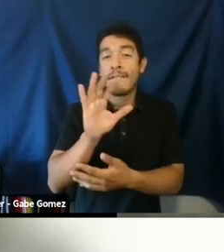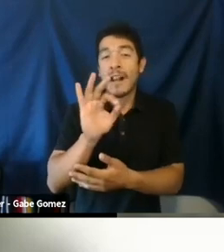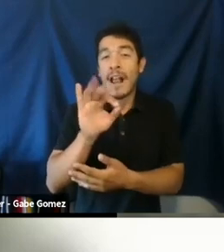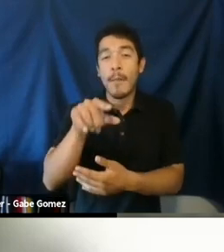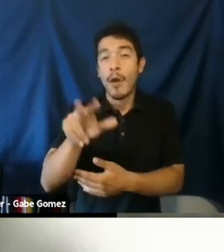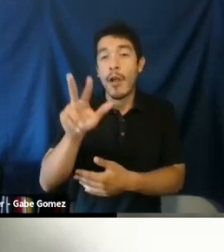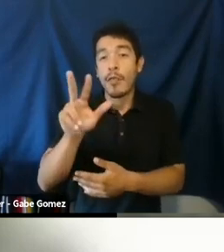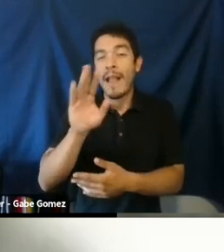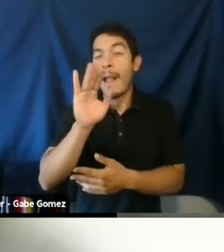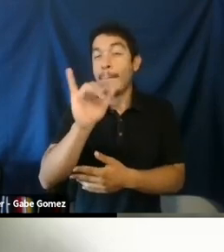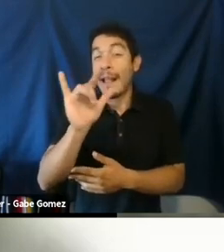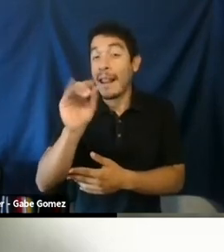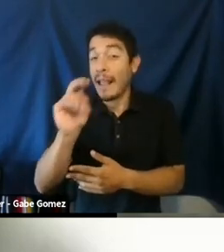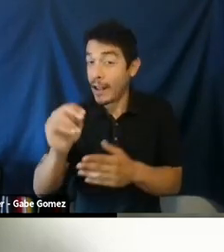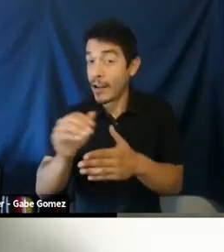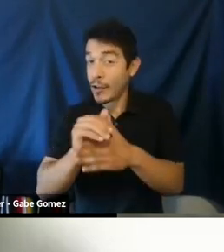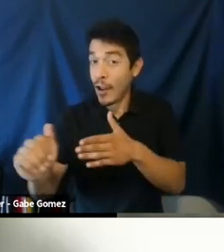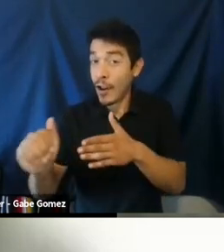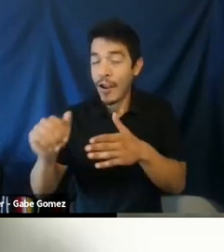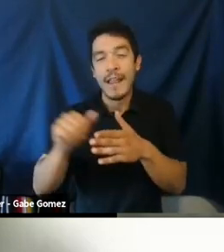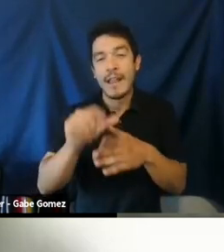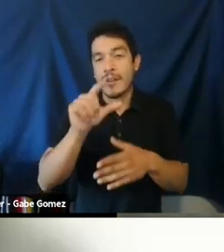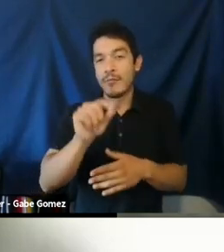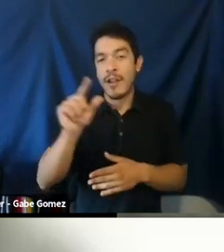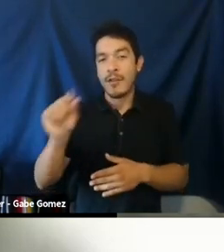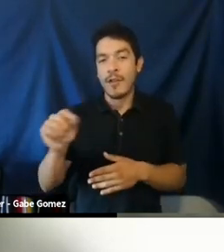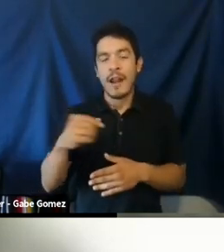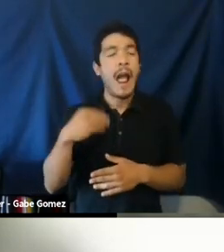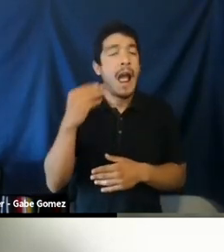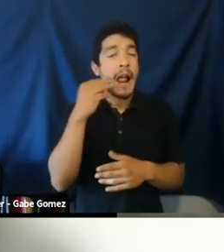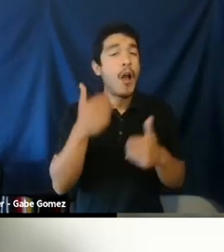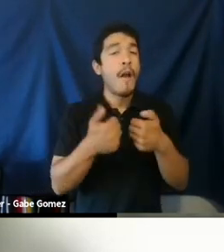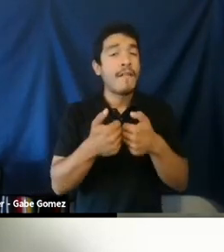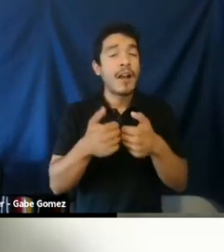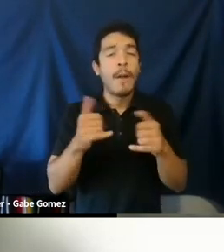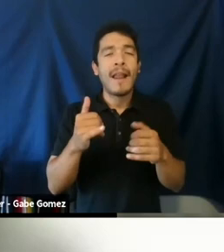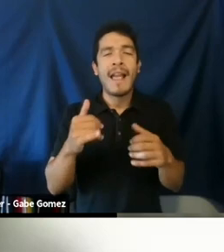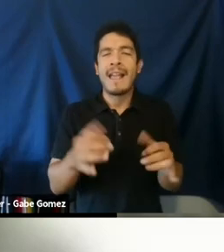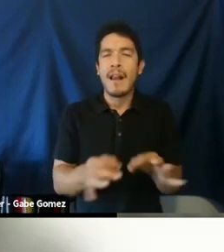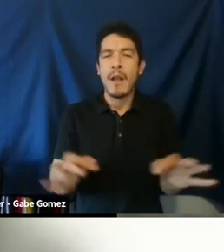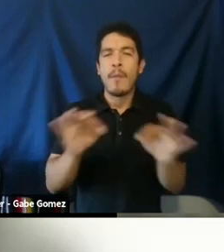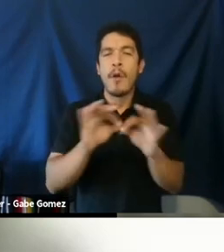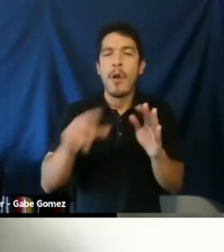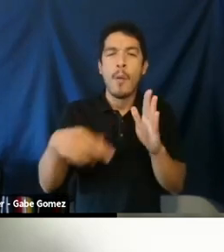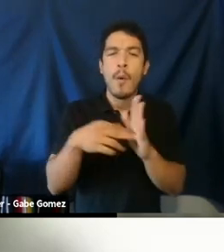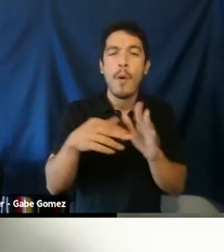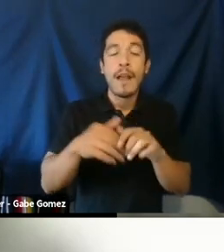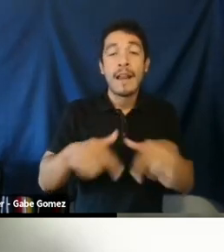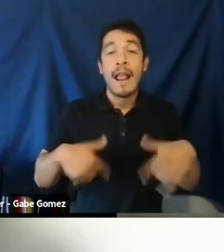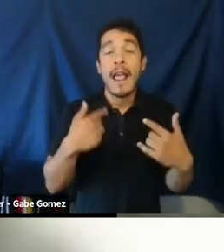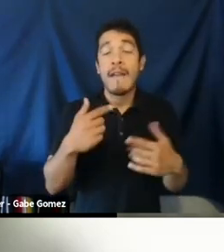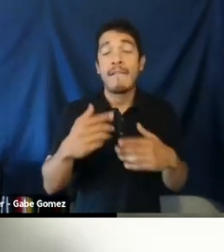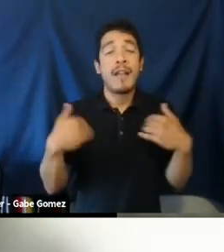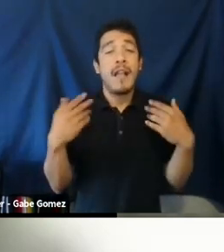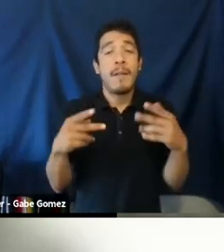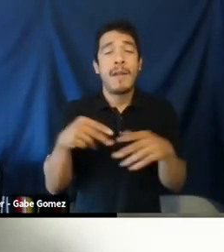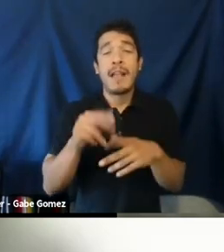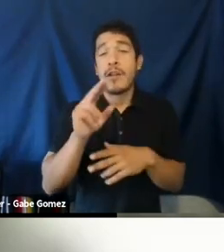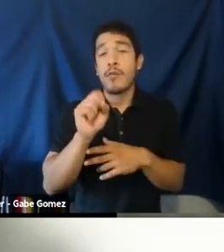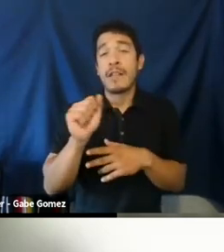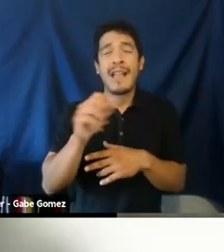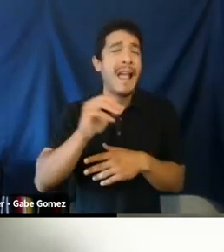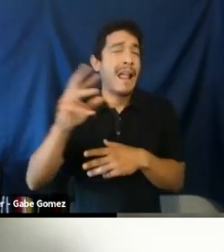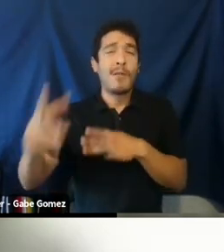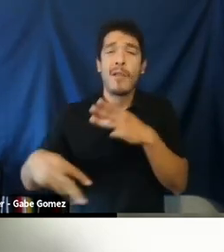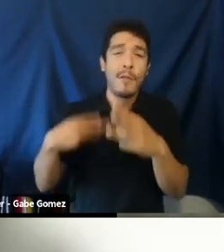industry earning $159.3 billion in 2020. We know video games play an important role in the